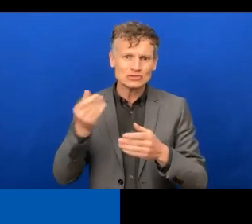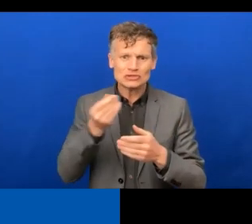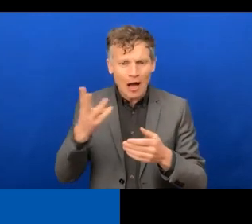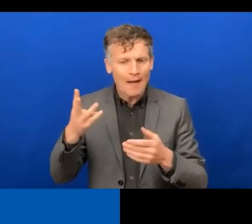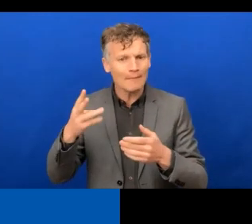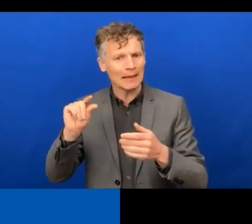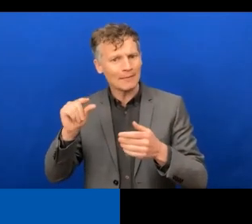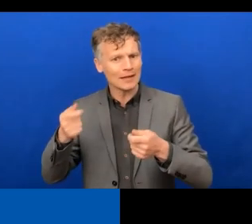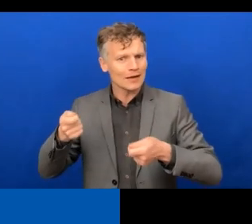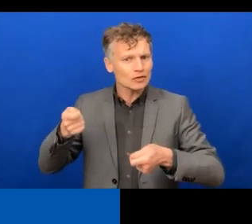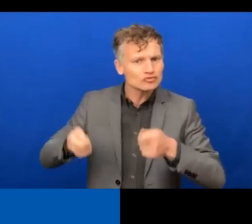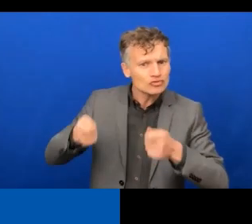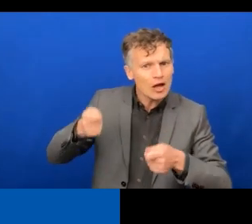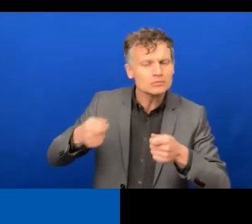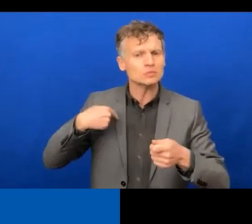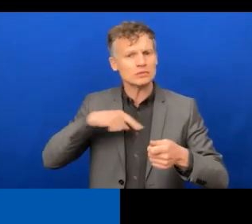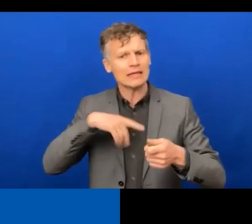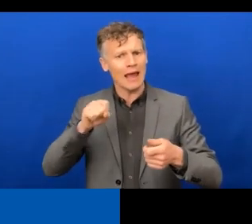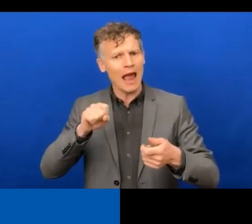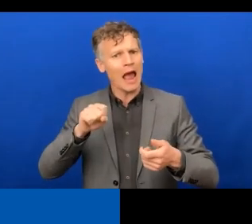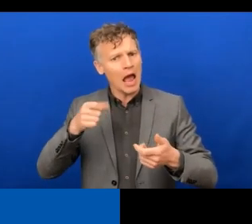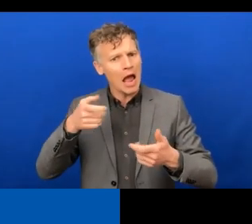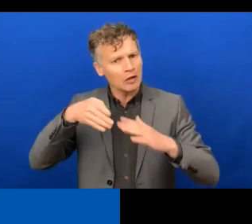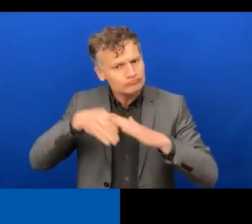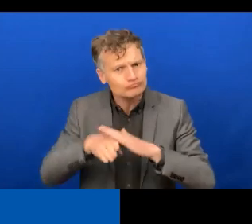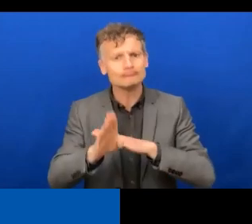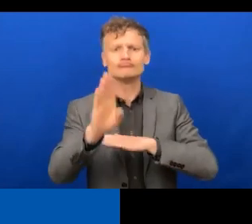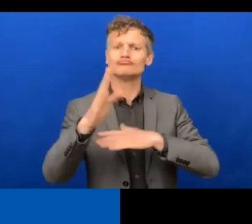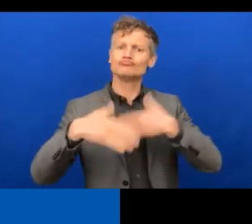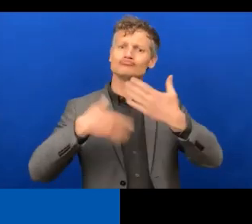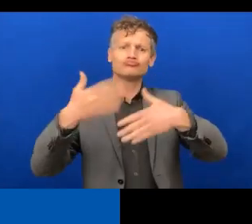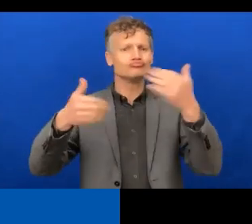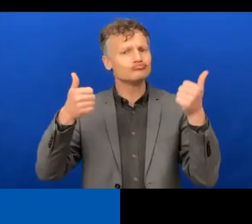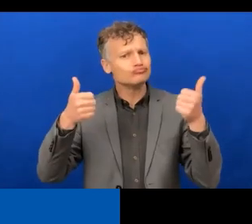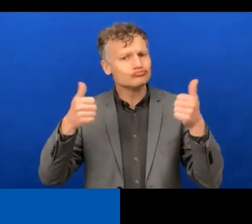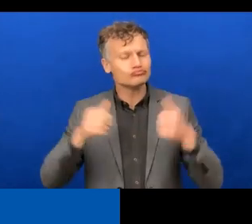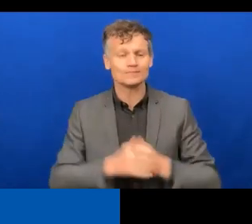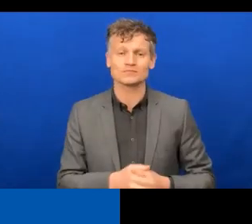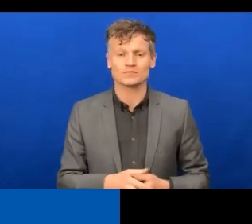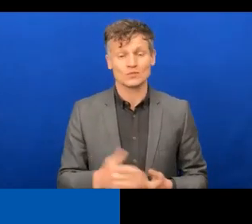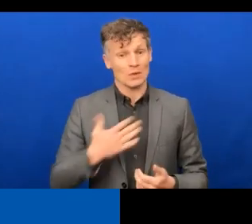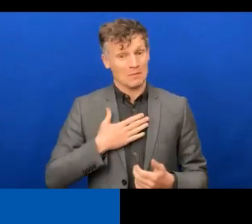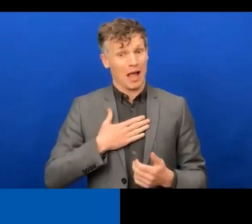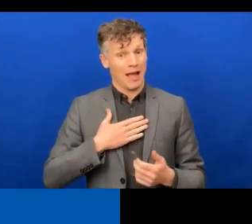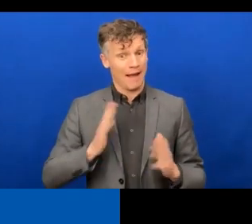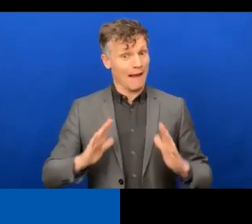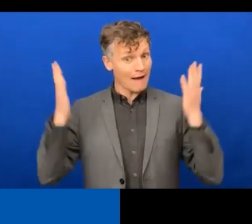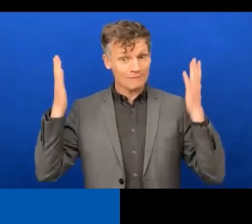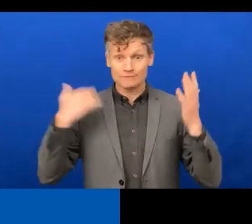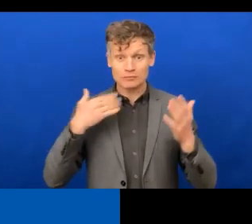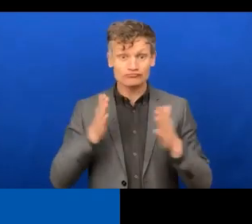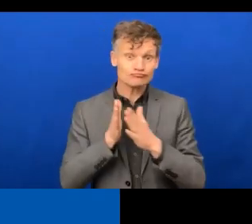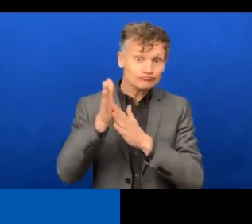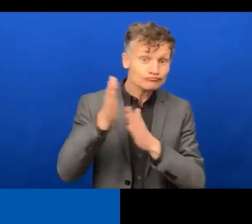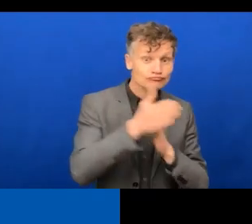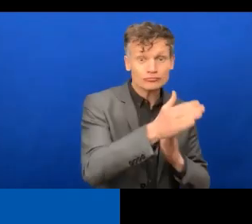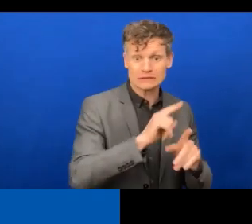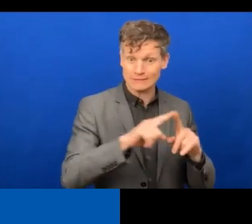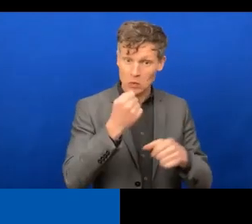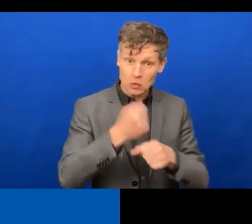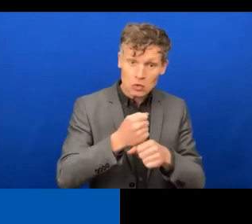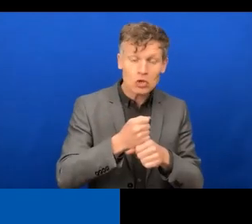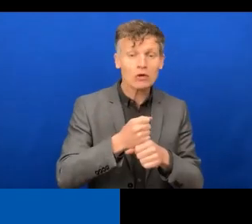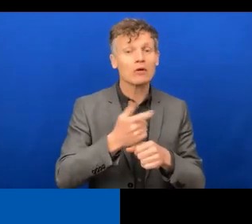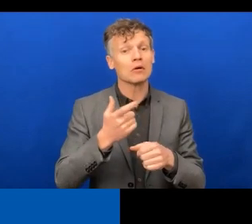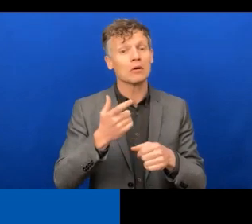experience point of view of sort of what workplace adjustments work, I think that does depend on which neuro minority that you